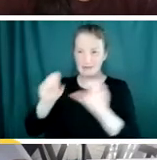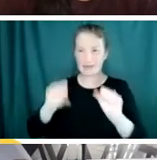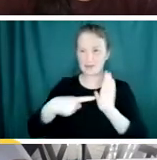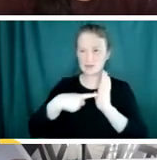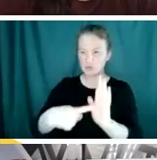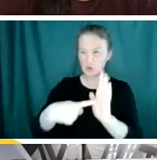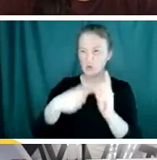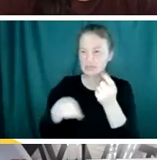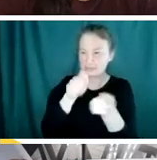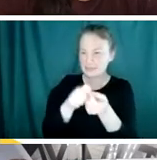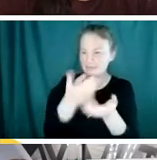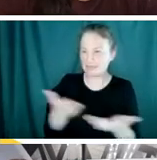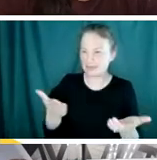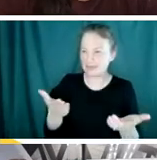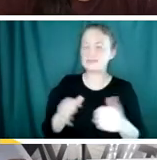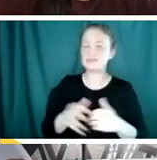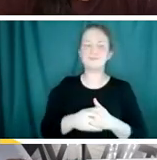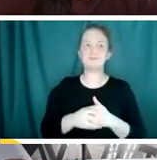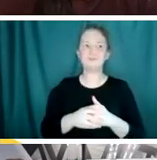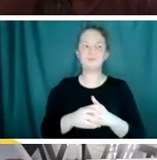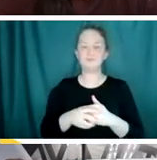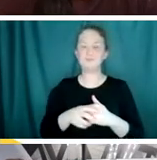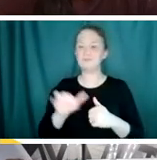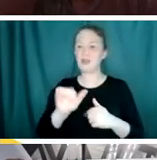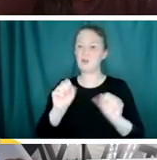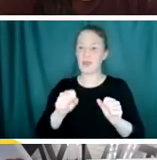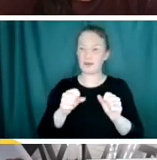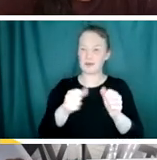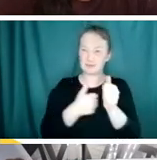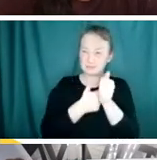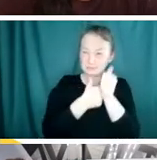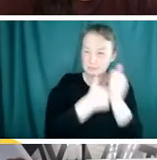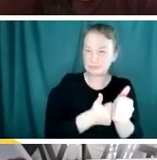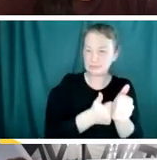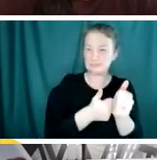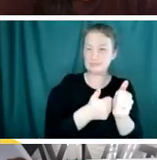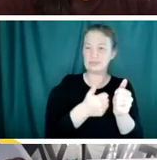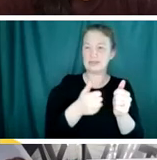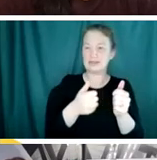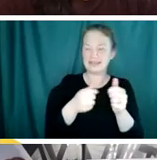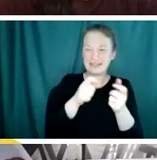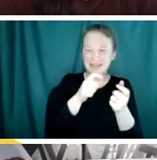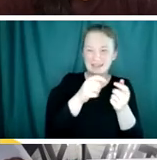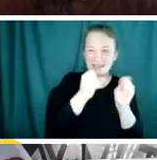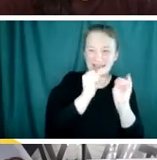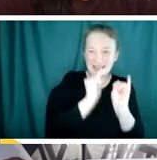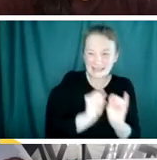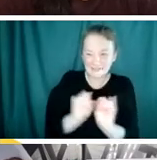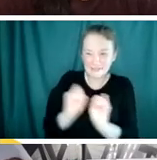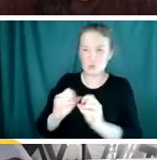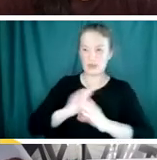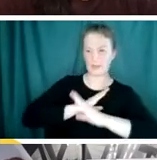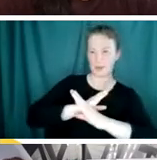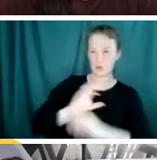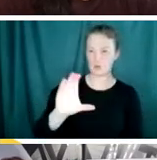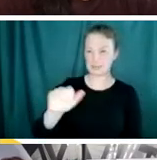you can track individual immune system cells through a mouse. You can